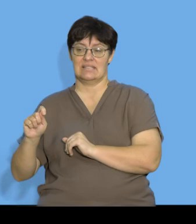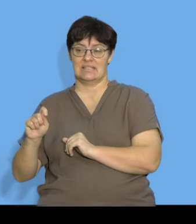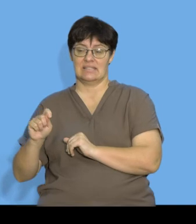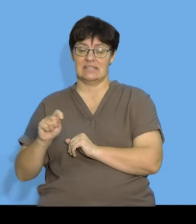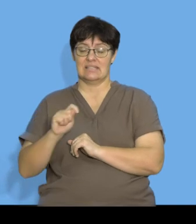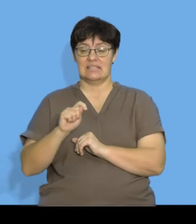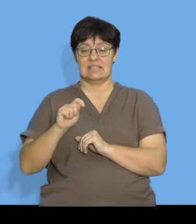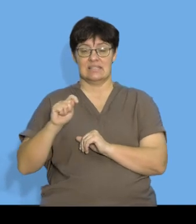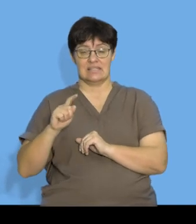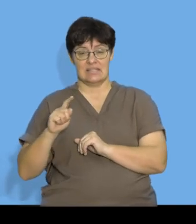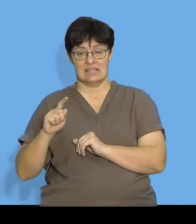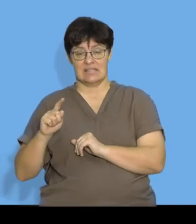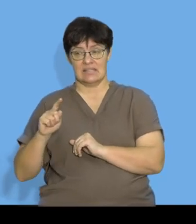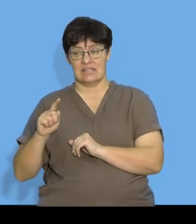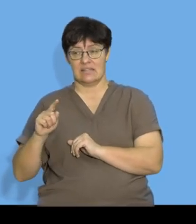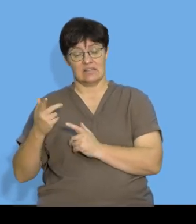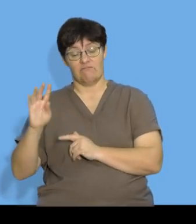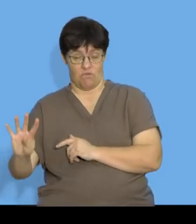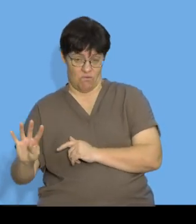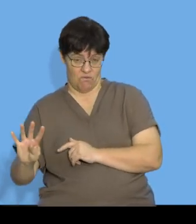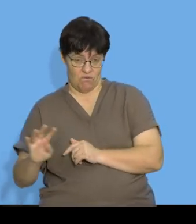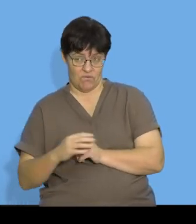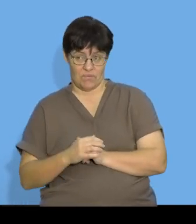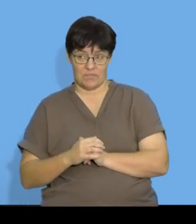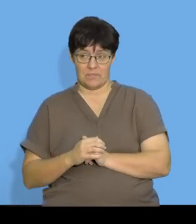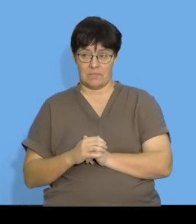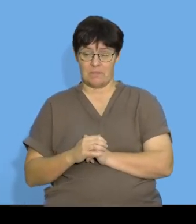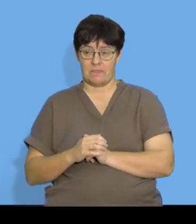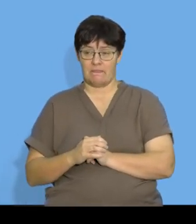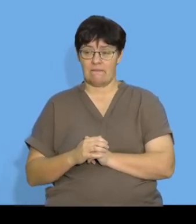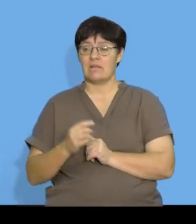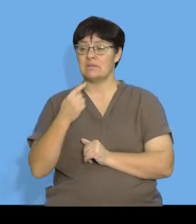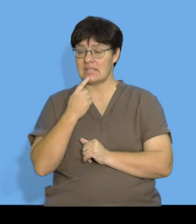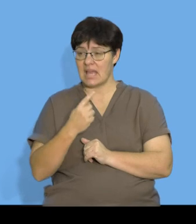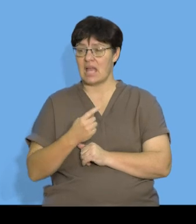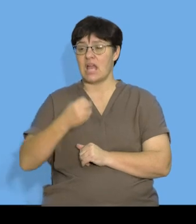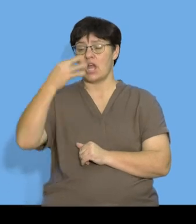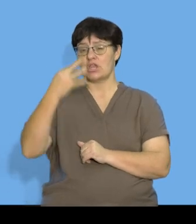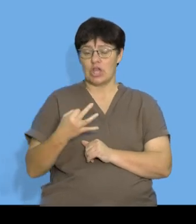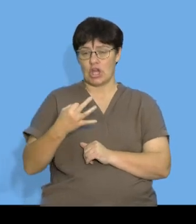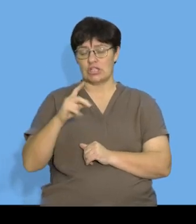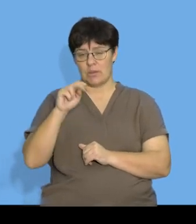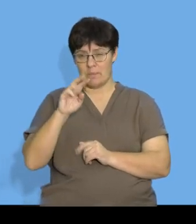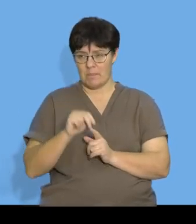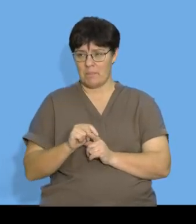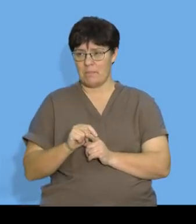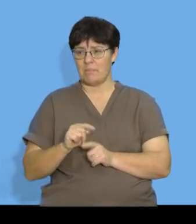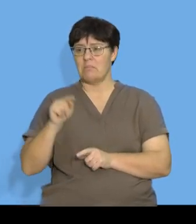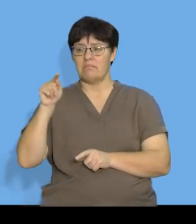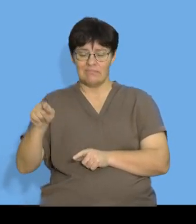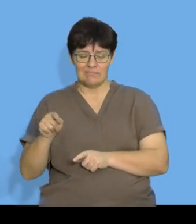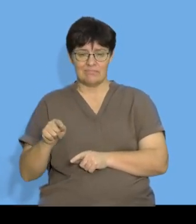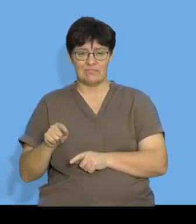t6 is 4 when I say that the third term is 24 more than the